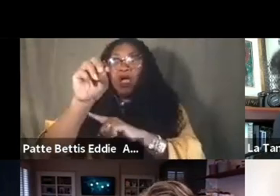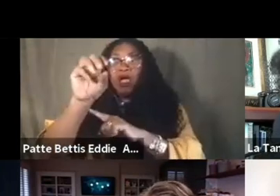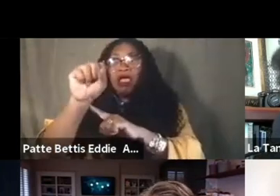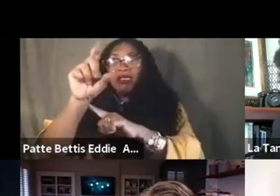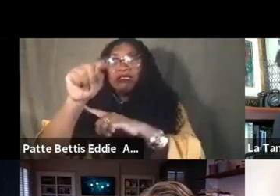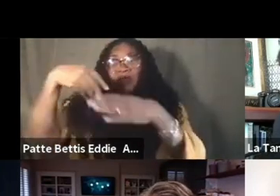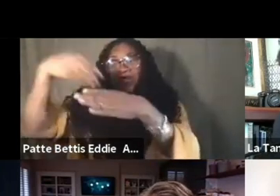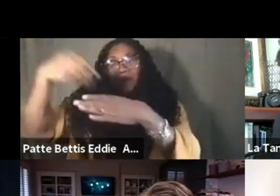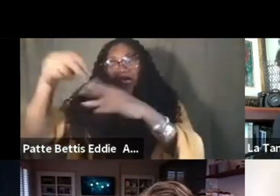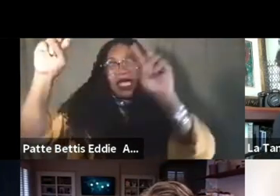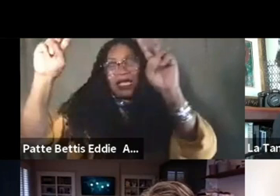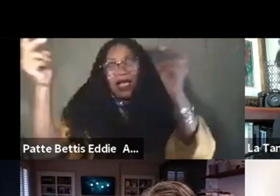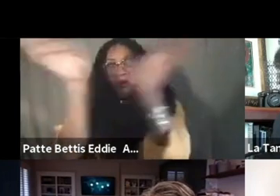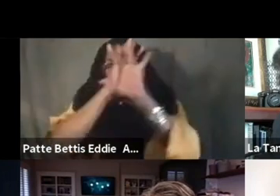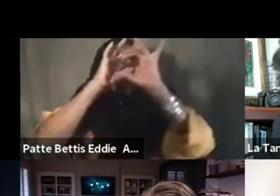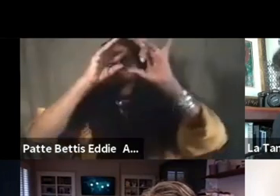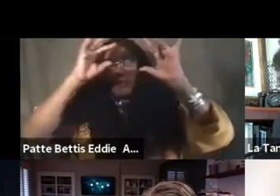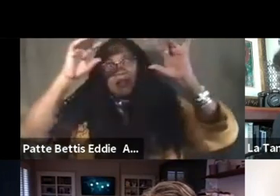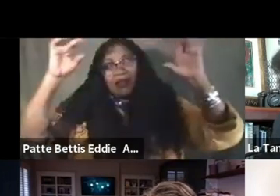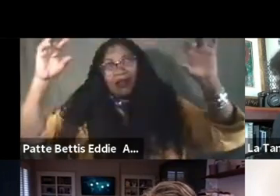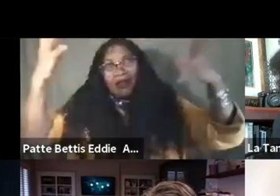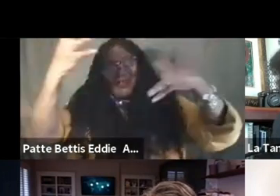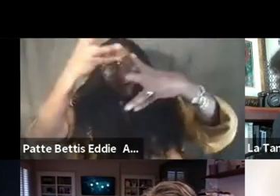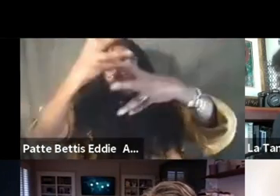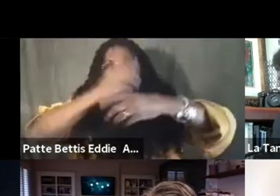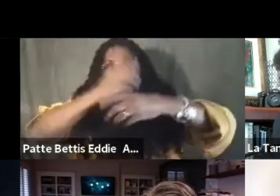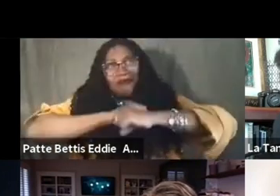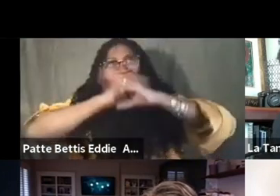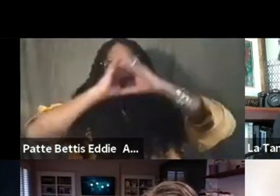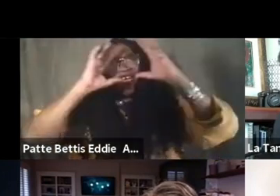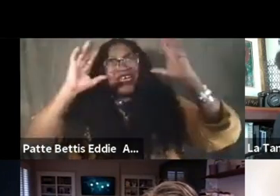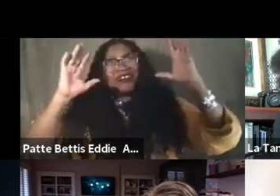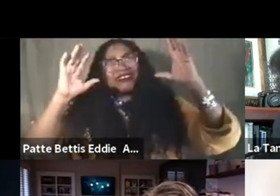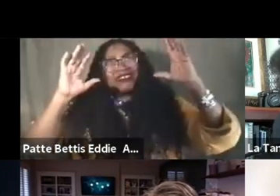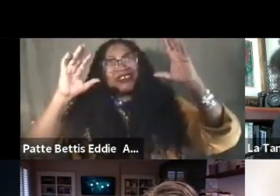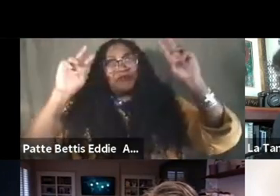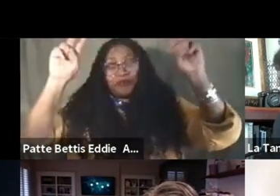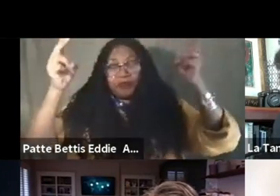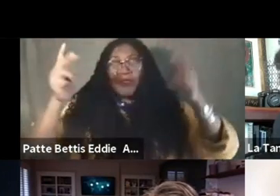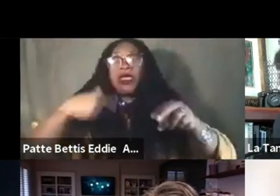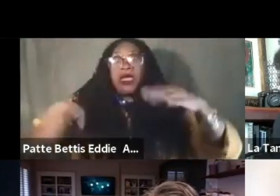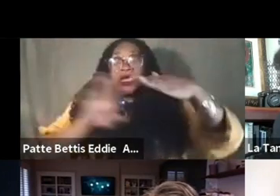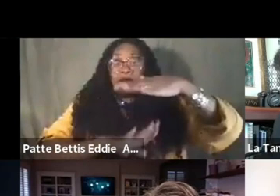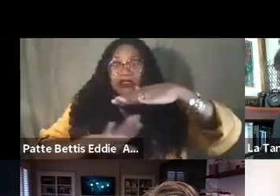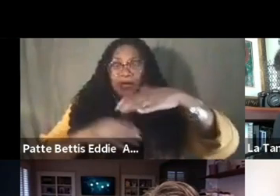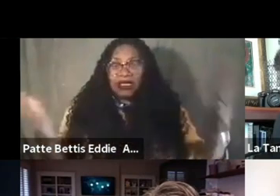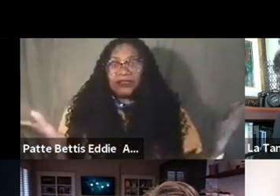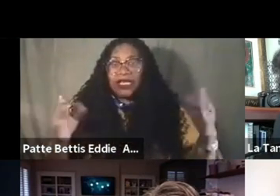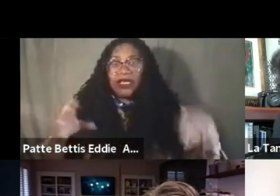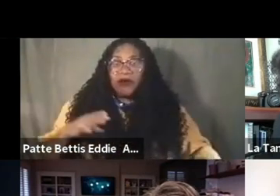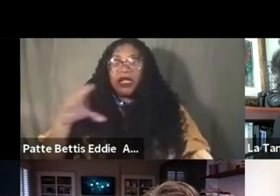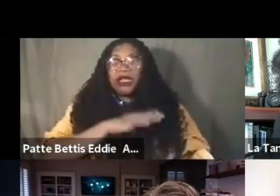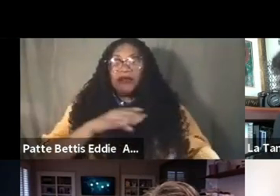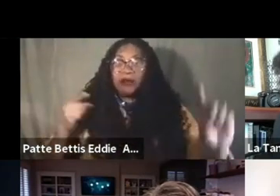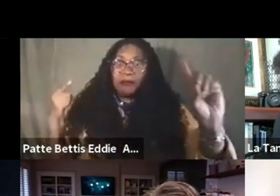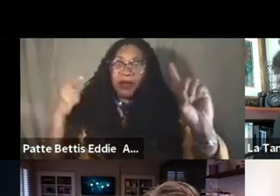recordings it's a creative collective and independent music label that's what's based here in cleveland and it's about working towards